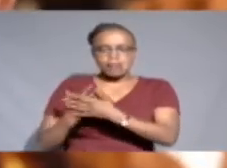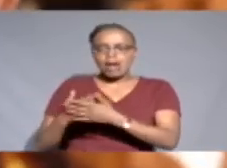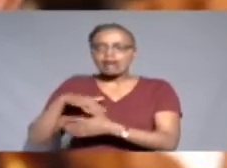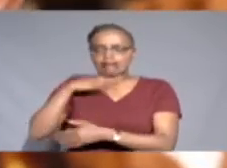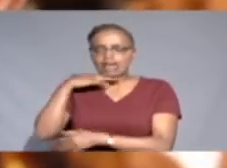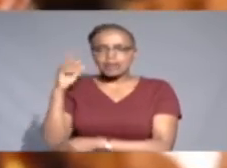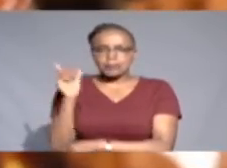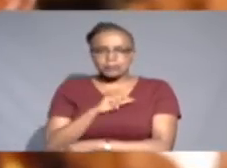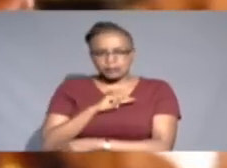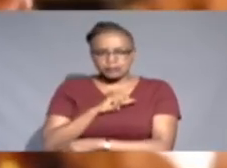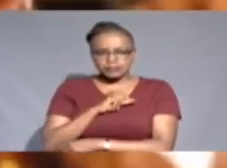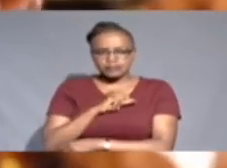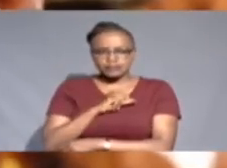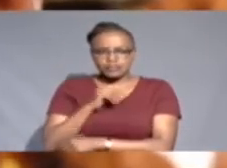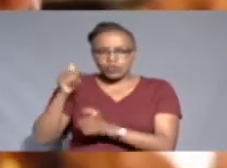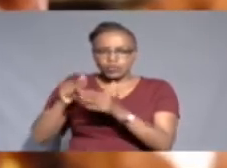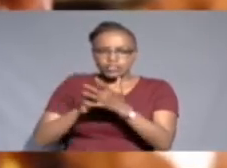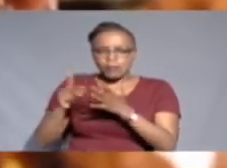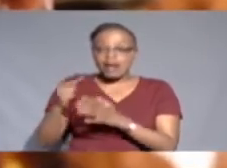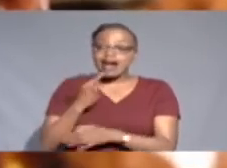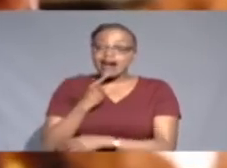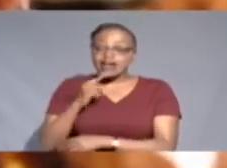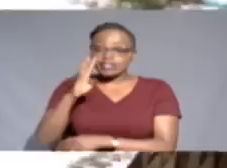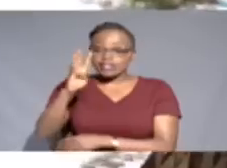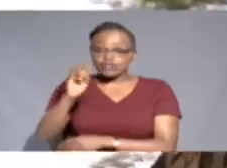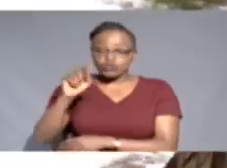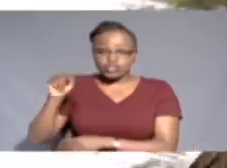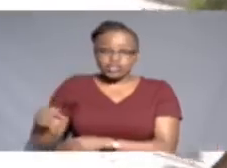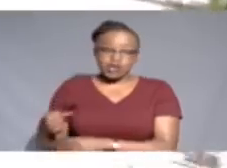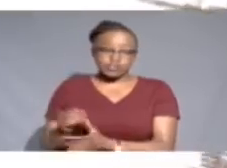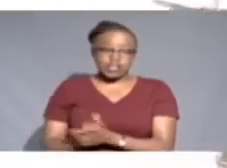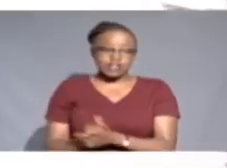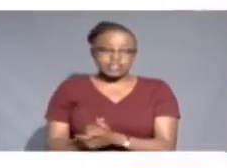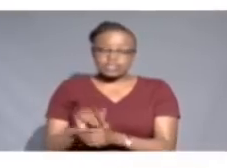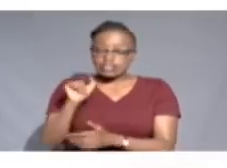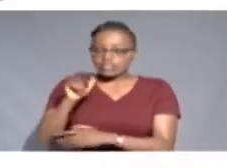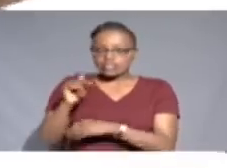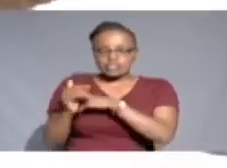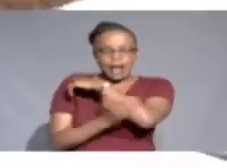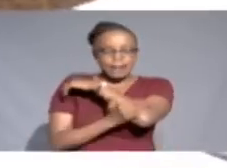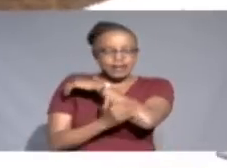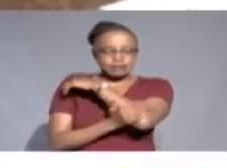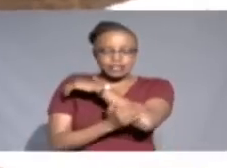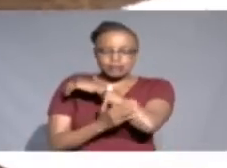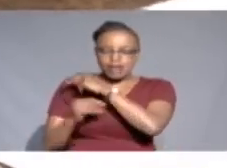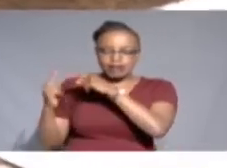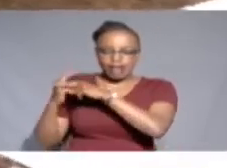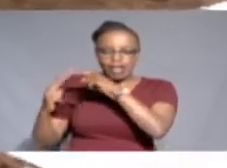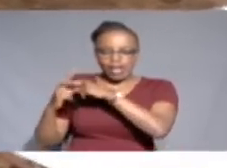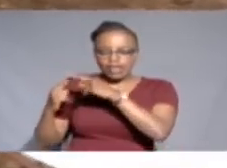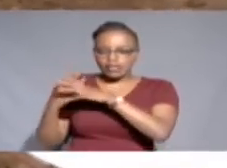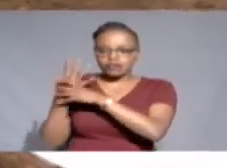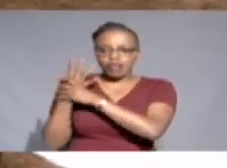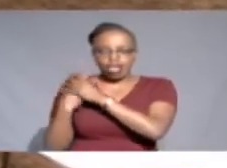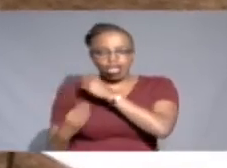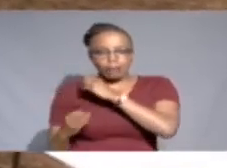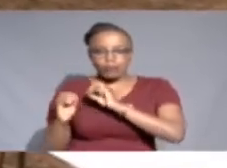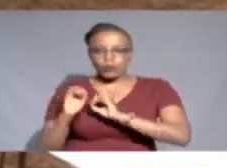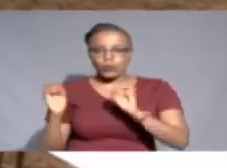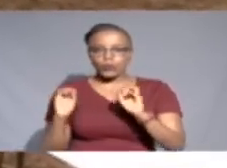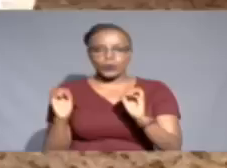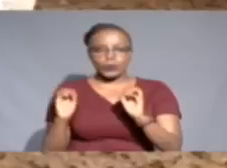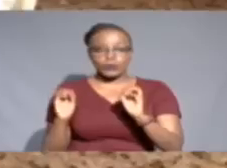one, and I wish I bought it at 140,000. That unfortunate experience did little to dampen their